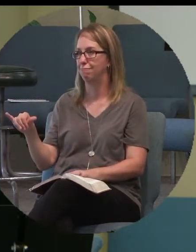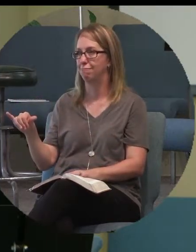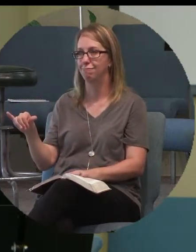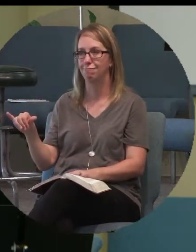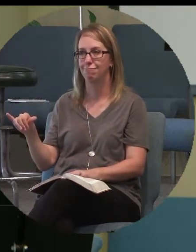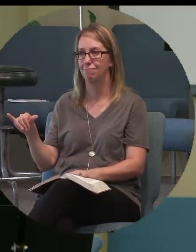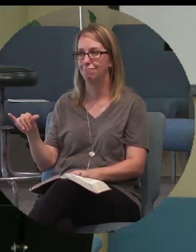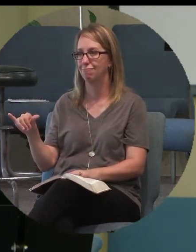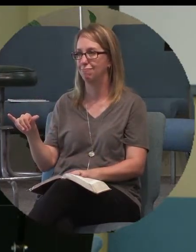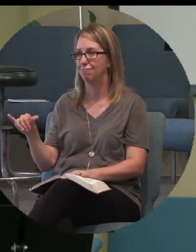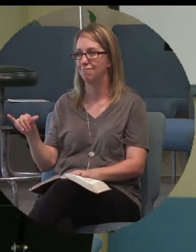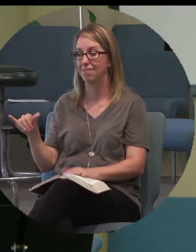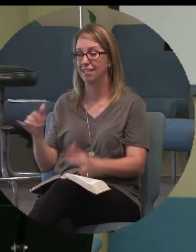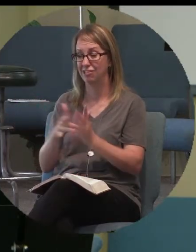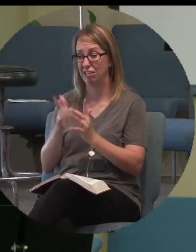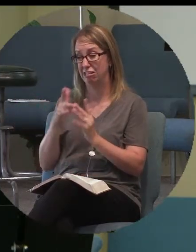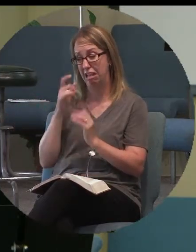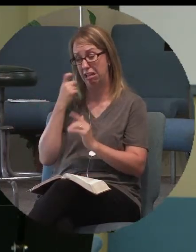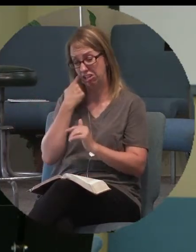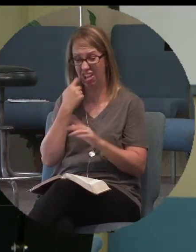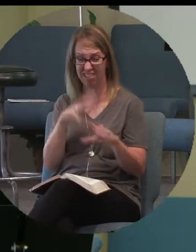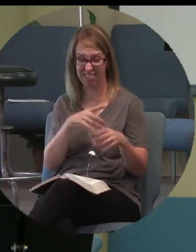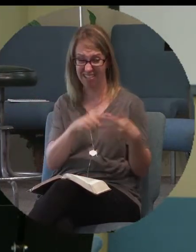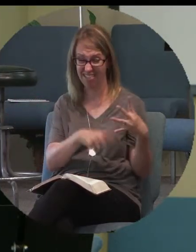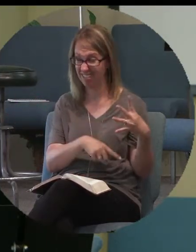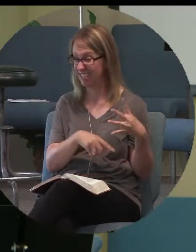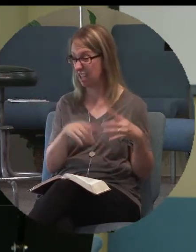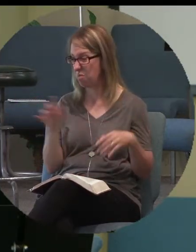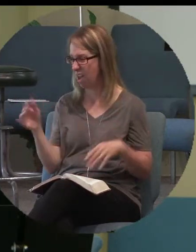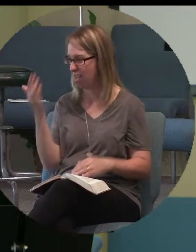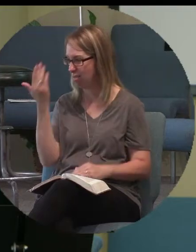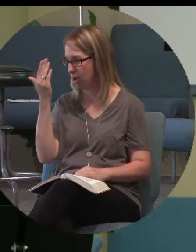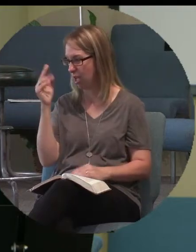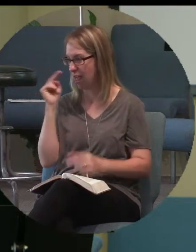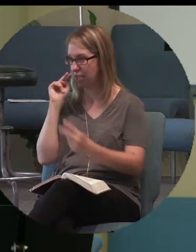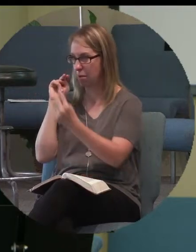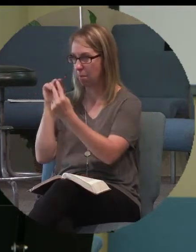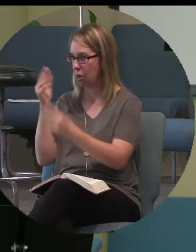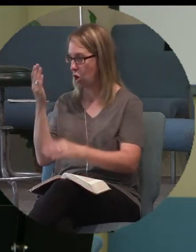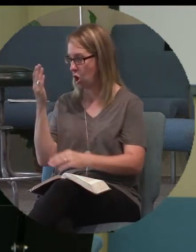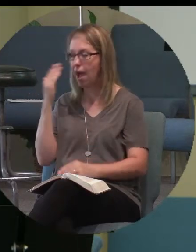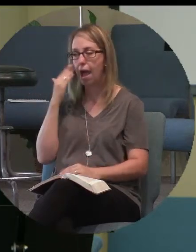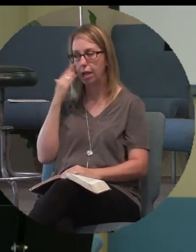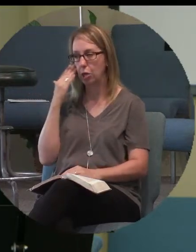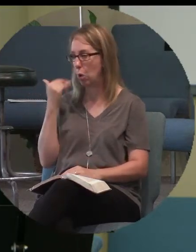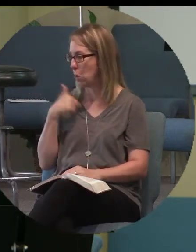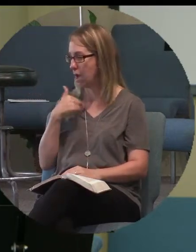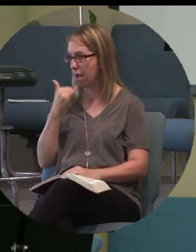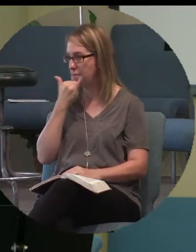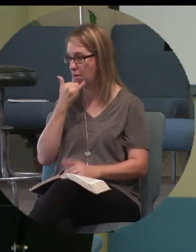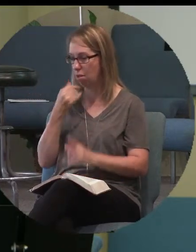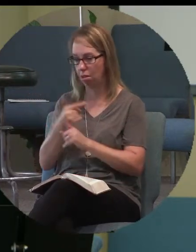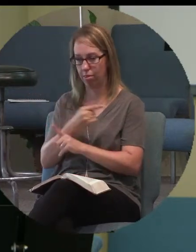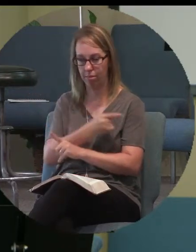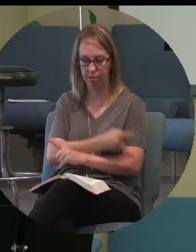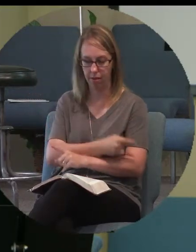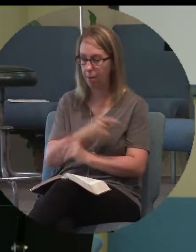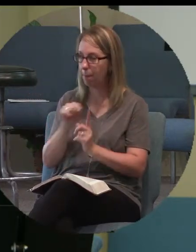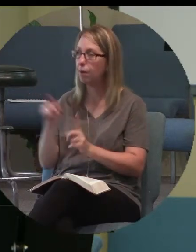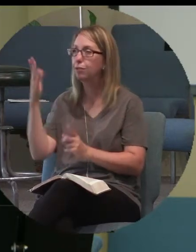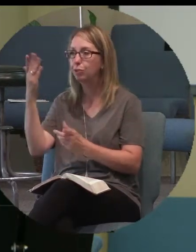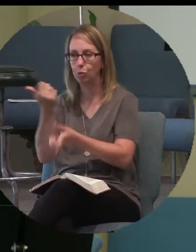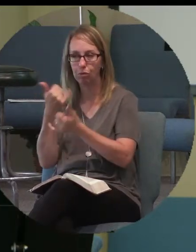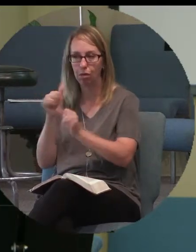Jesus, I just did this and yet when I look in the mirror, I know how far I can fall and yet you love me anyway.